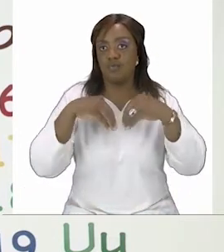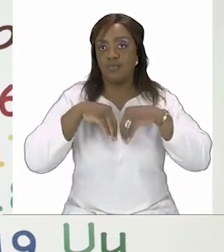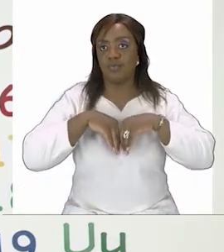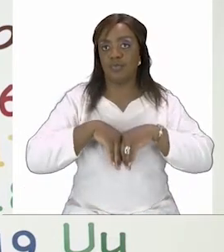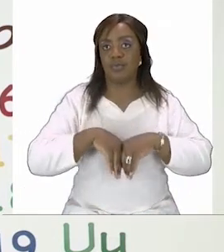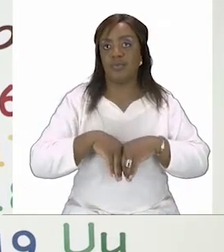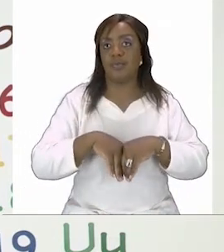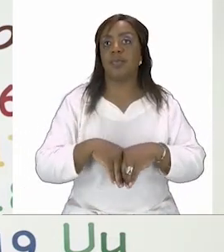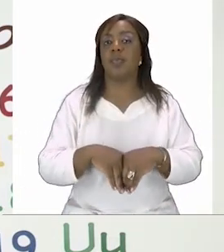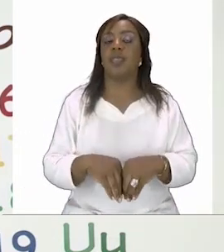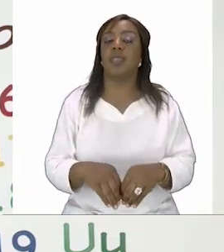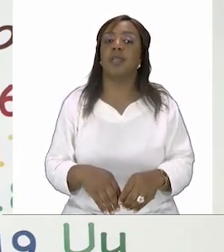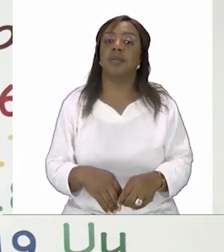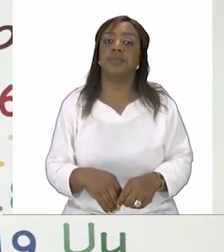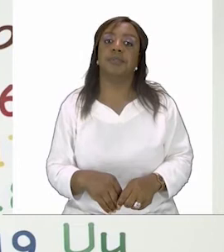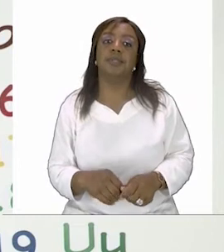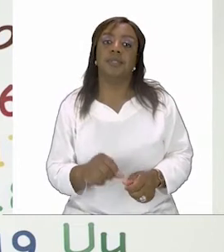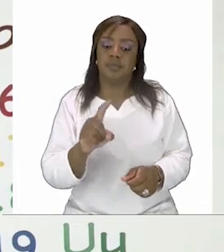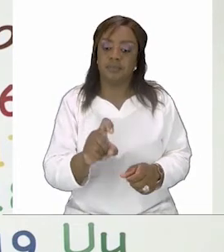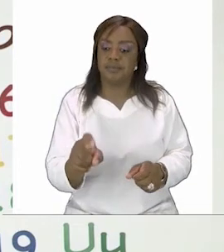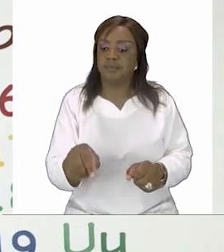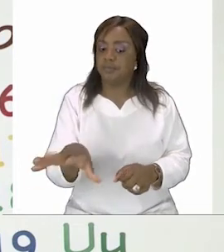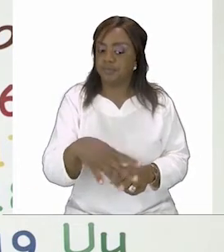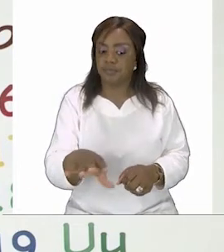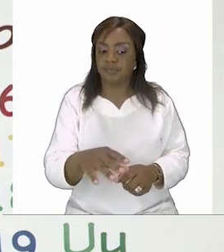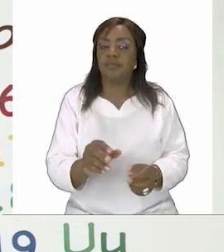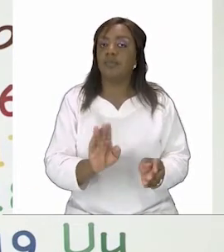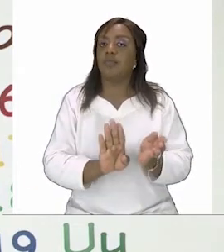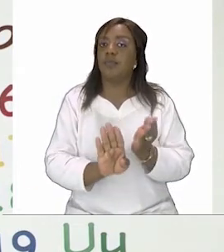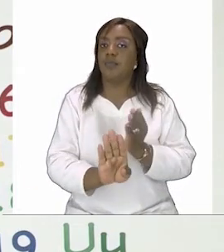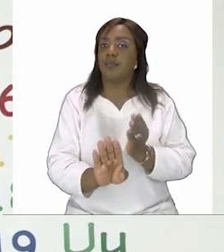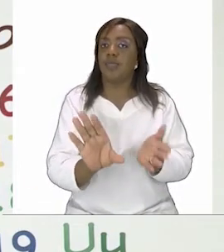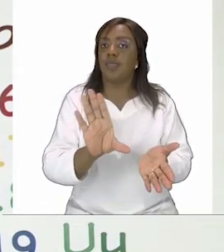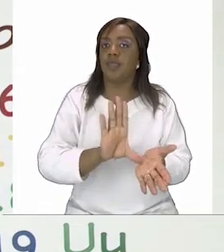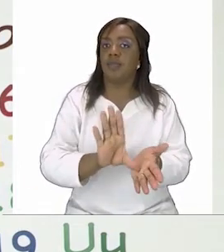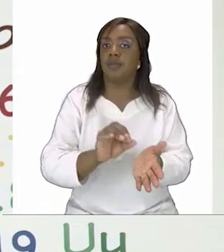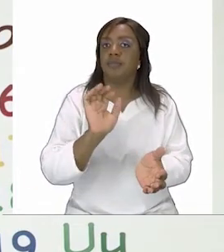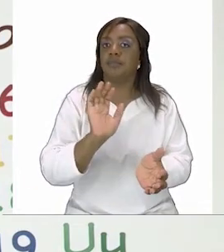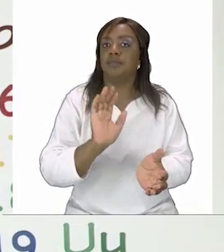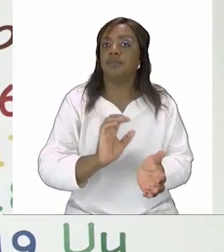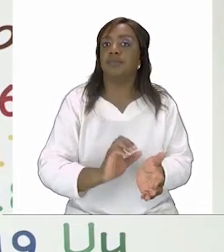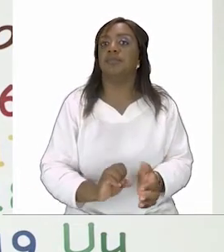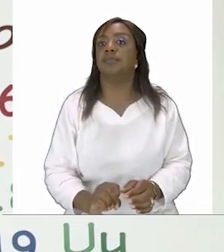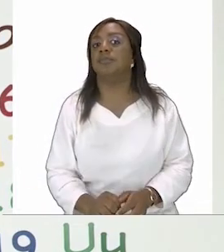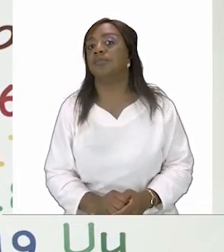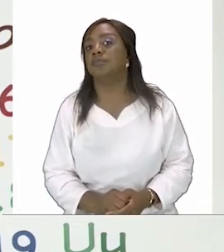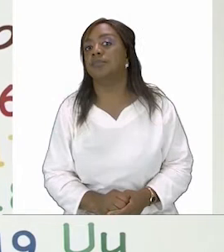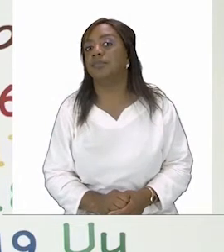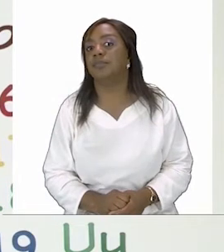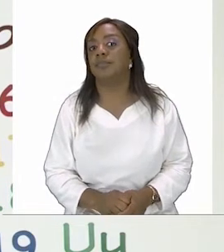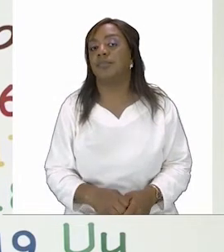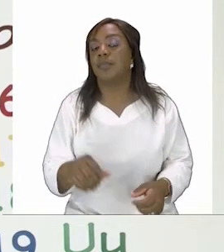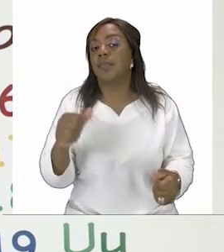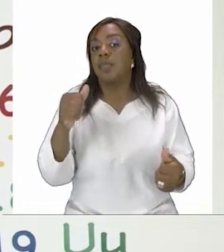touch does not have any germs at all and we are staying safe from coronavirus make